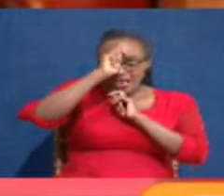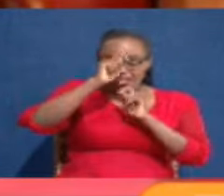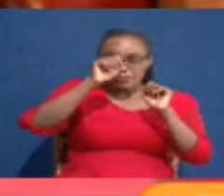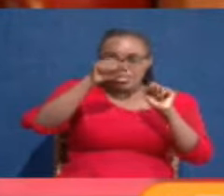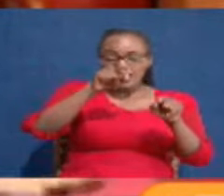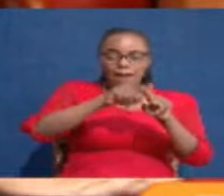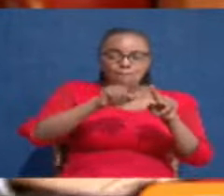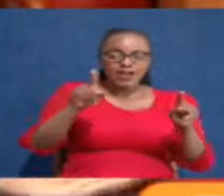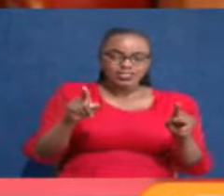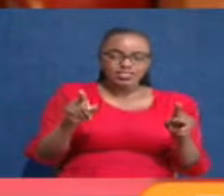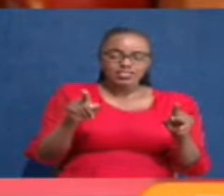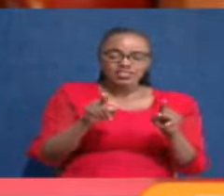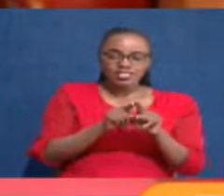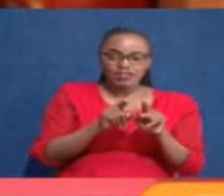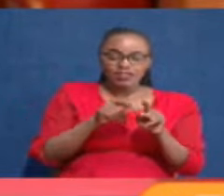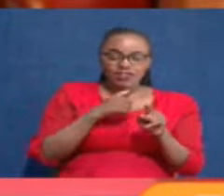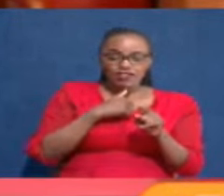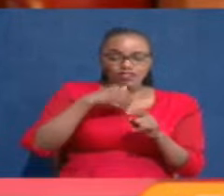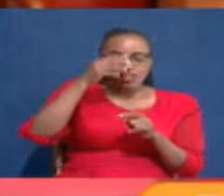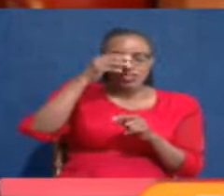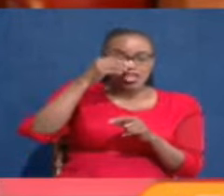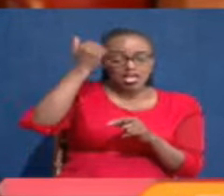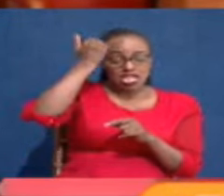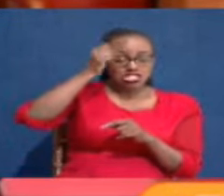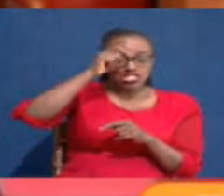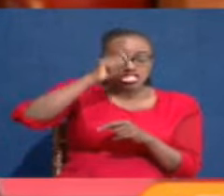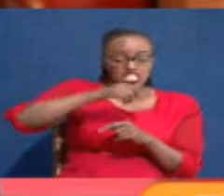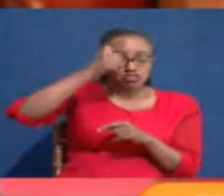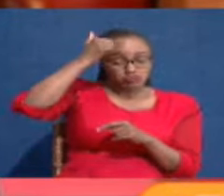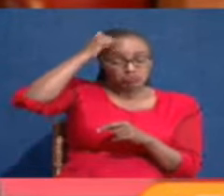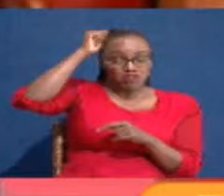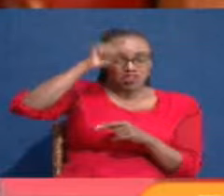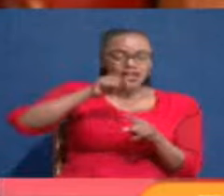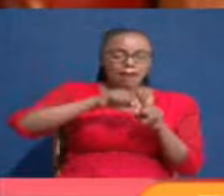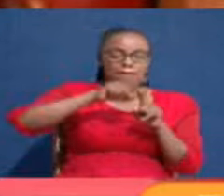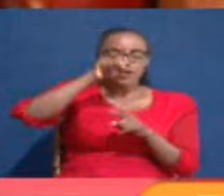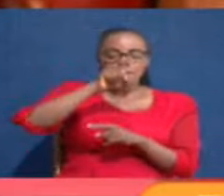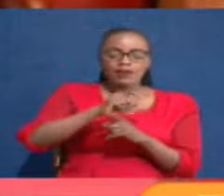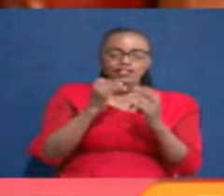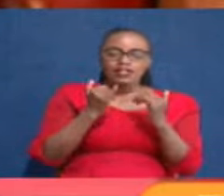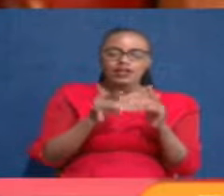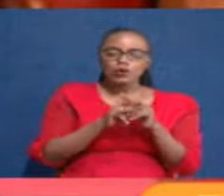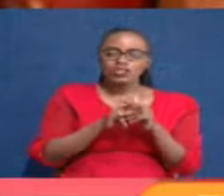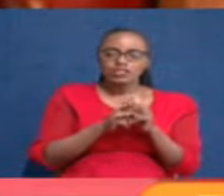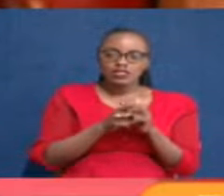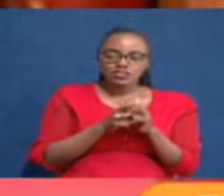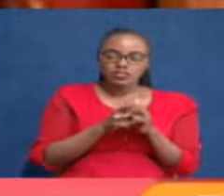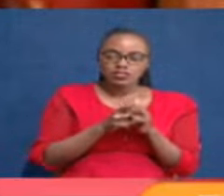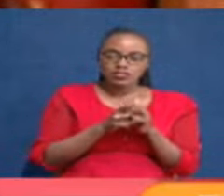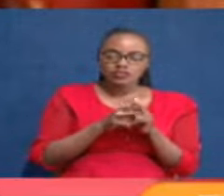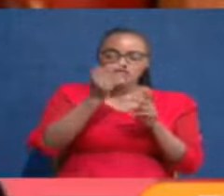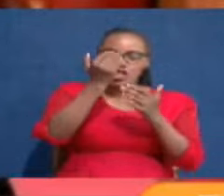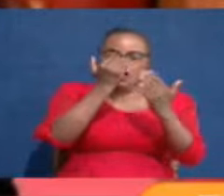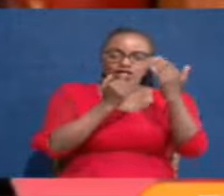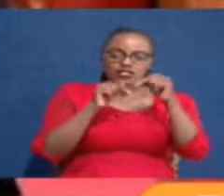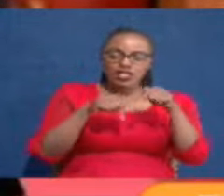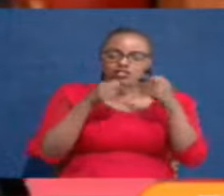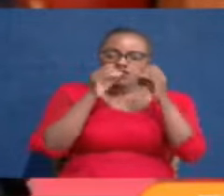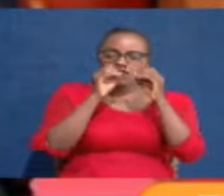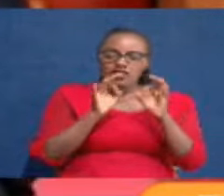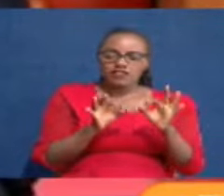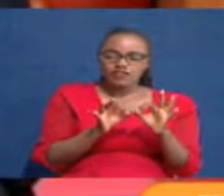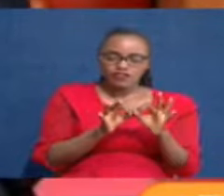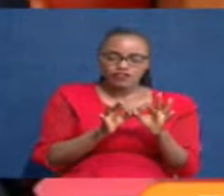But as learned as the judges are, Hon. Speaker, we must now start asking ourselves whether